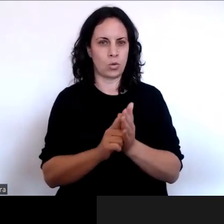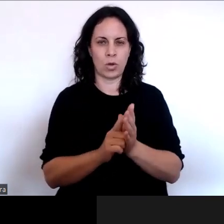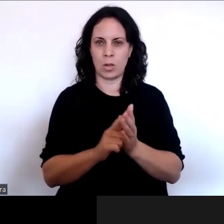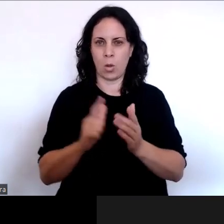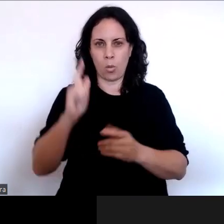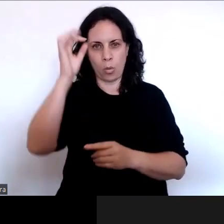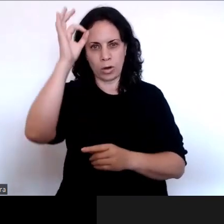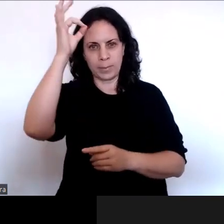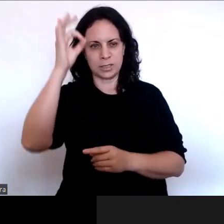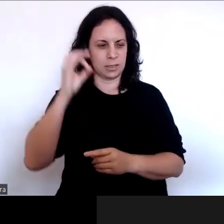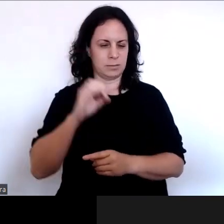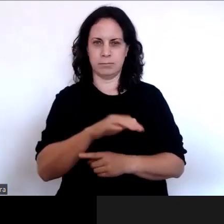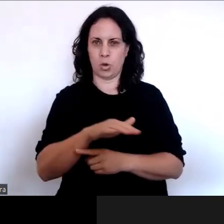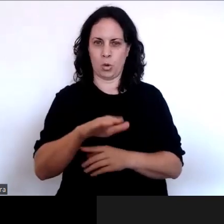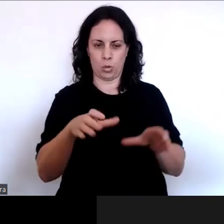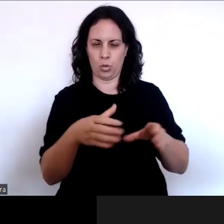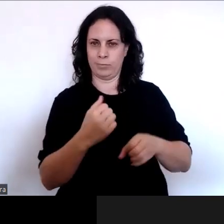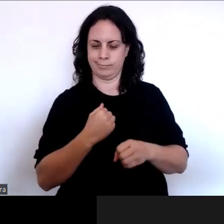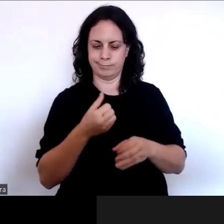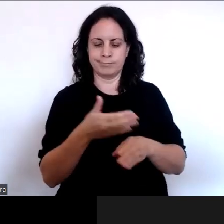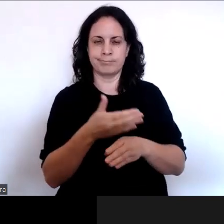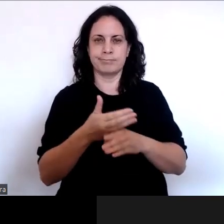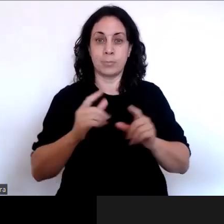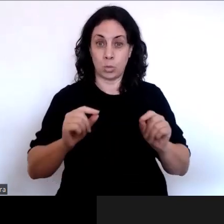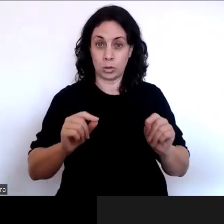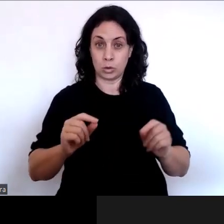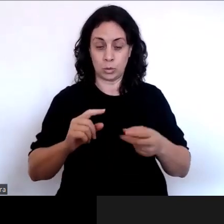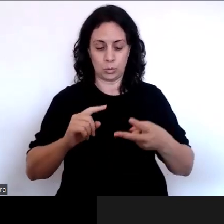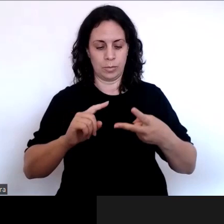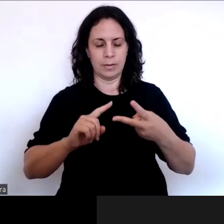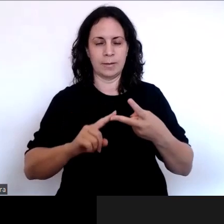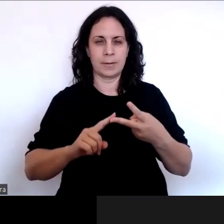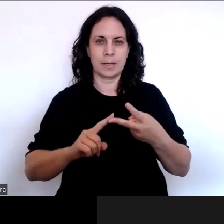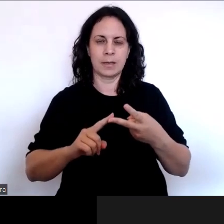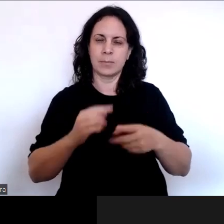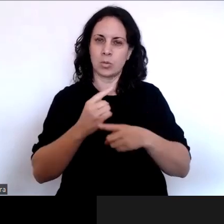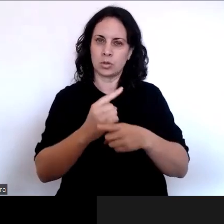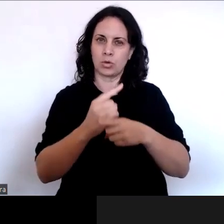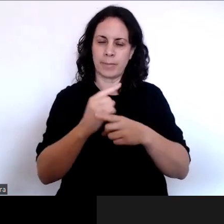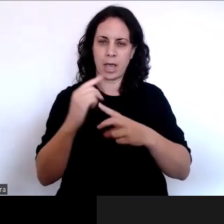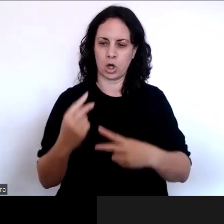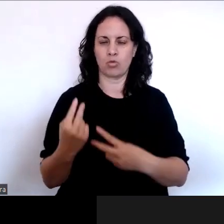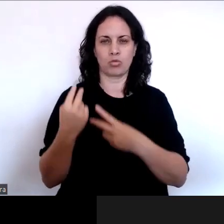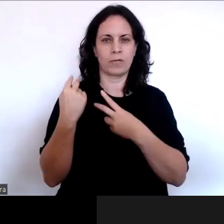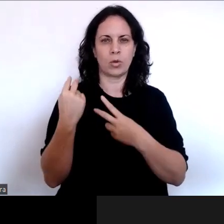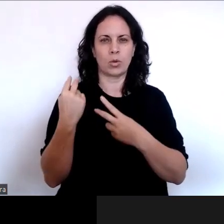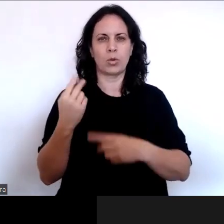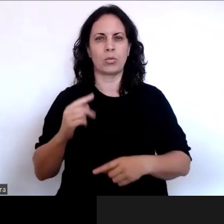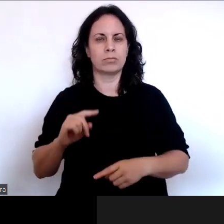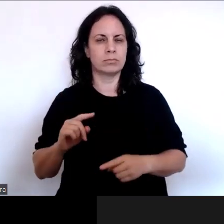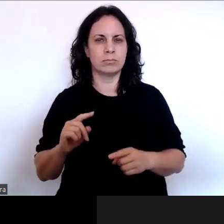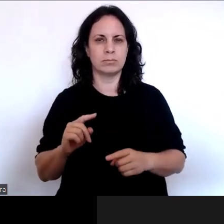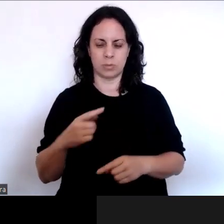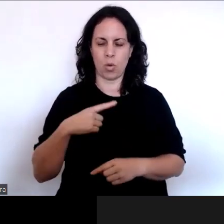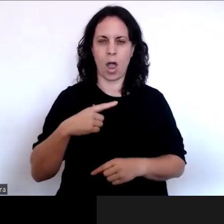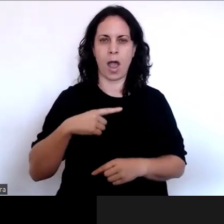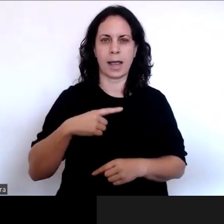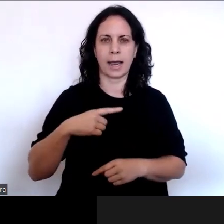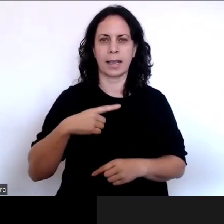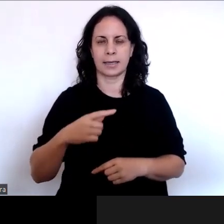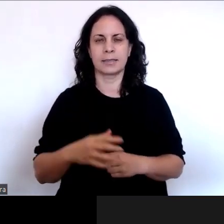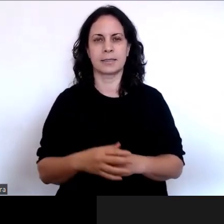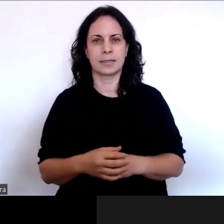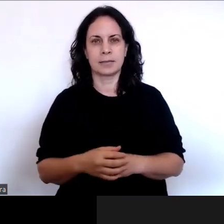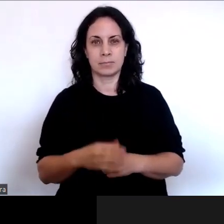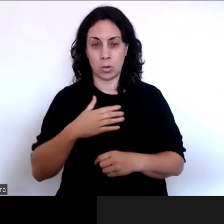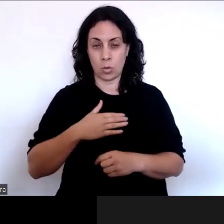and what it is that we do. Second, we'll tell you what this review is about in a bit more detail and why we'd really